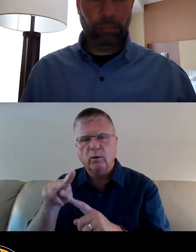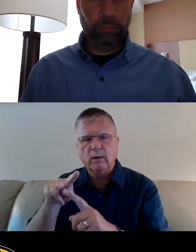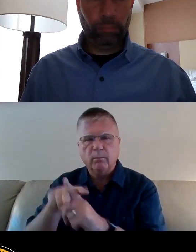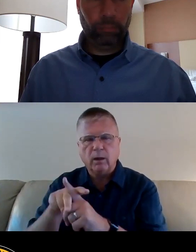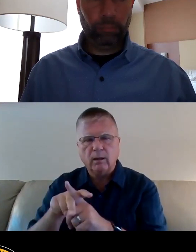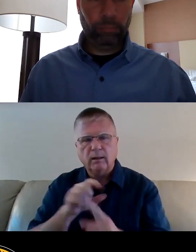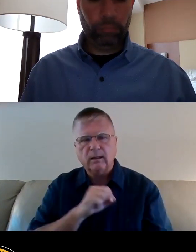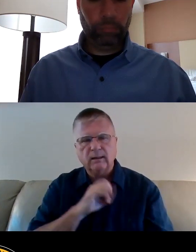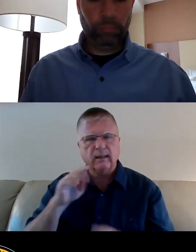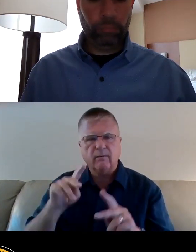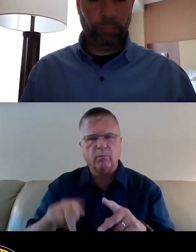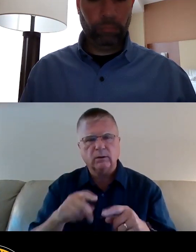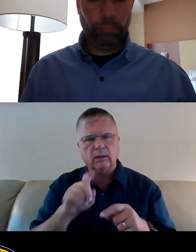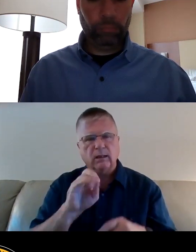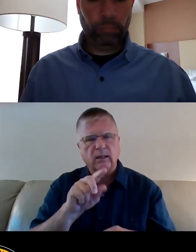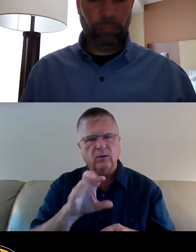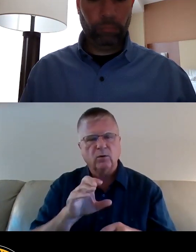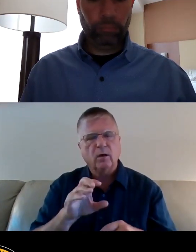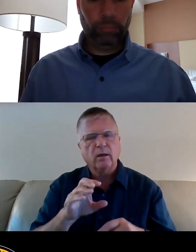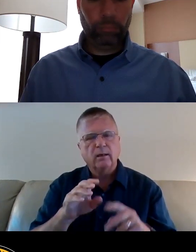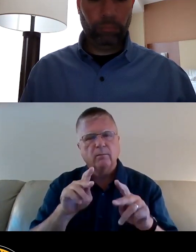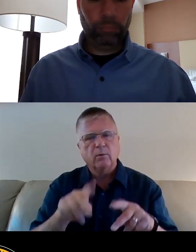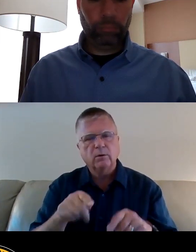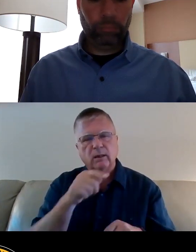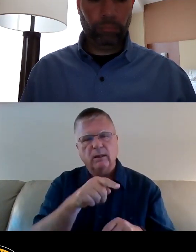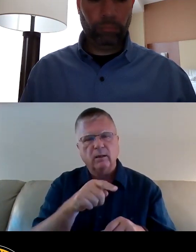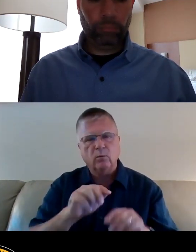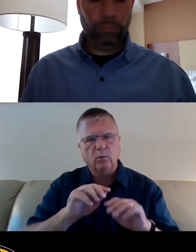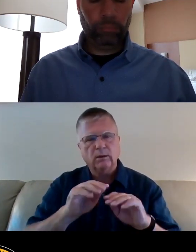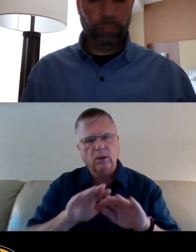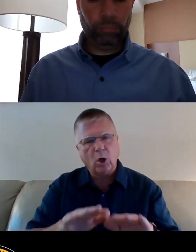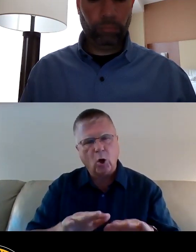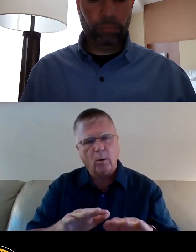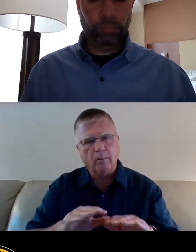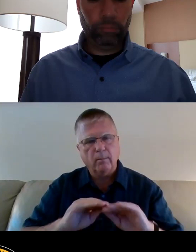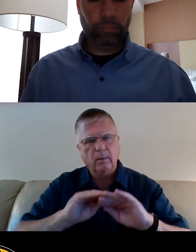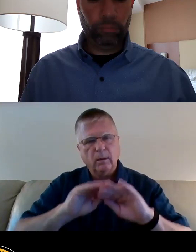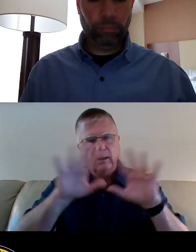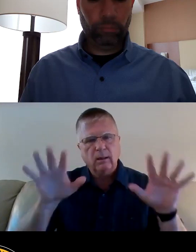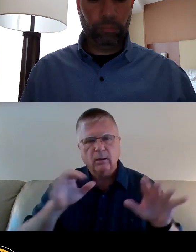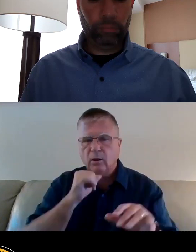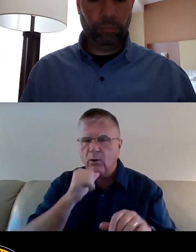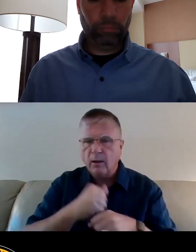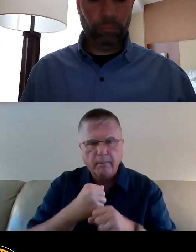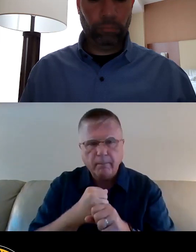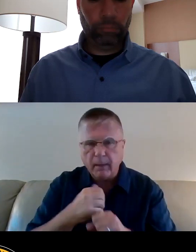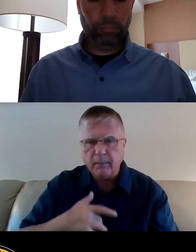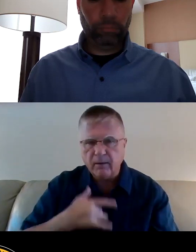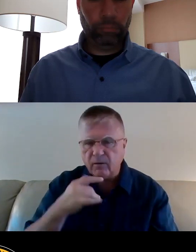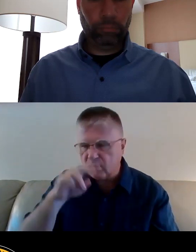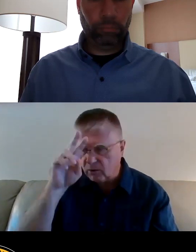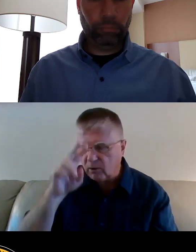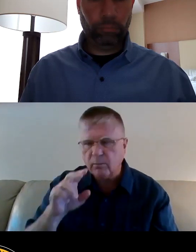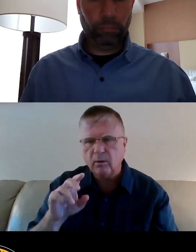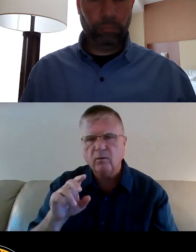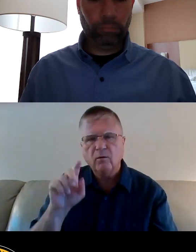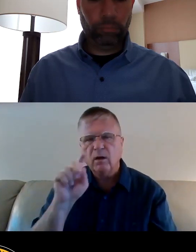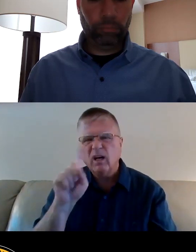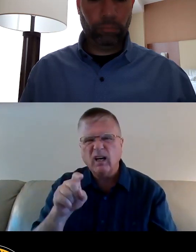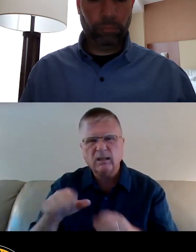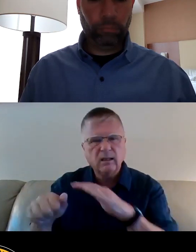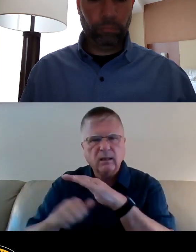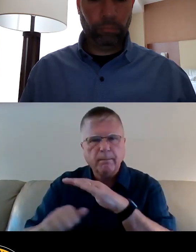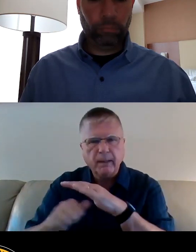Depot in the Electronics Department was calm, clear, and did not make me feel stupid for asking a basic